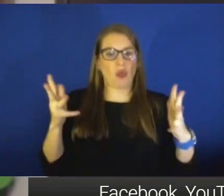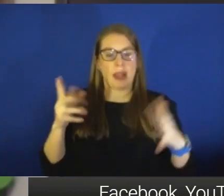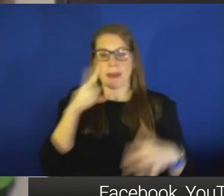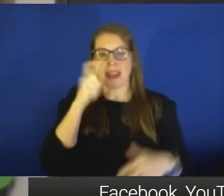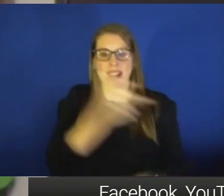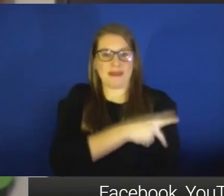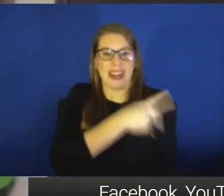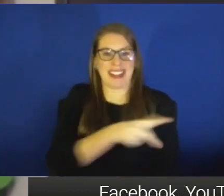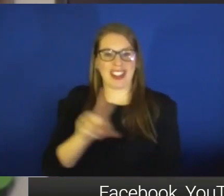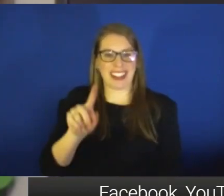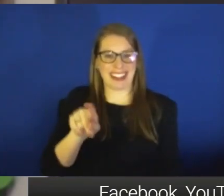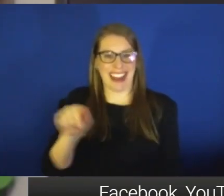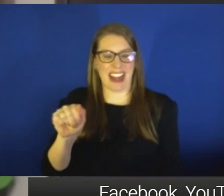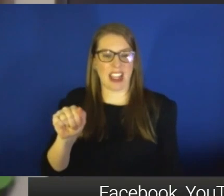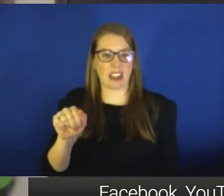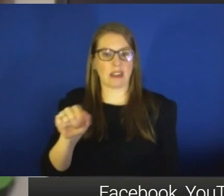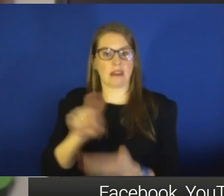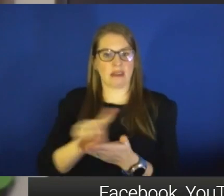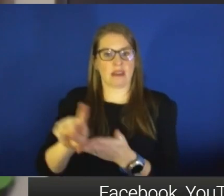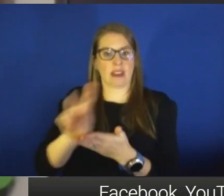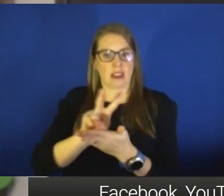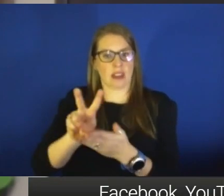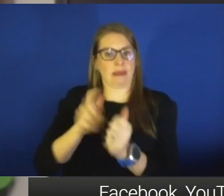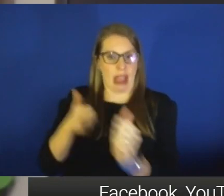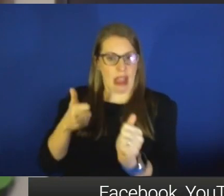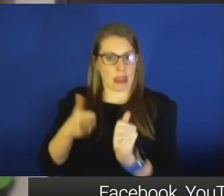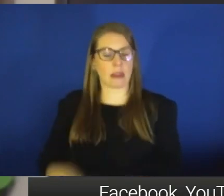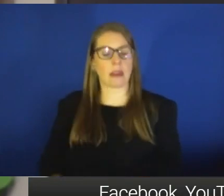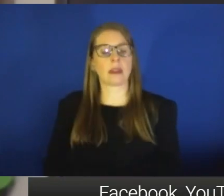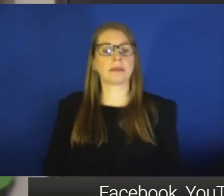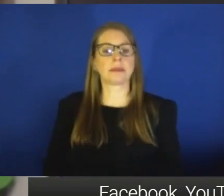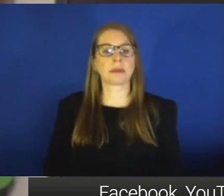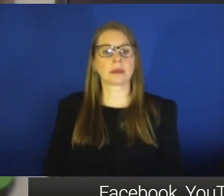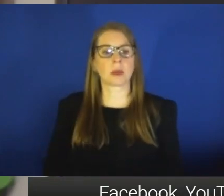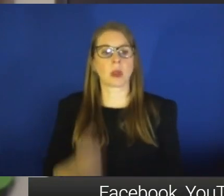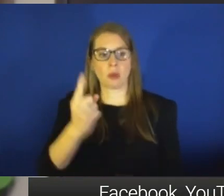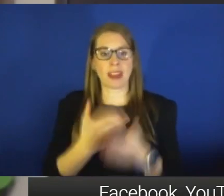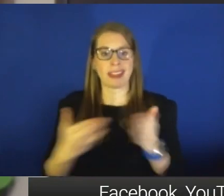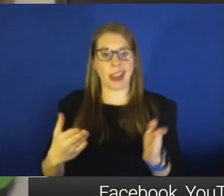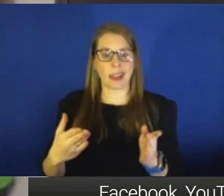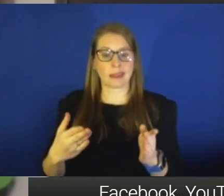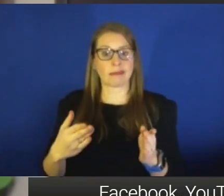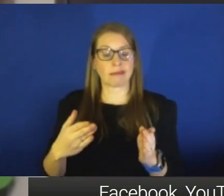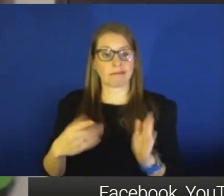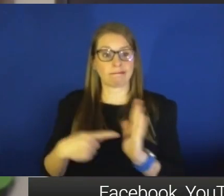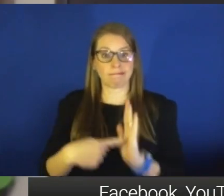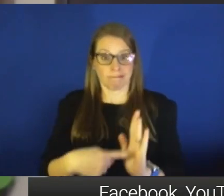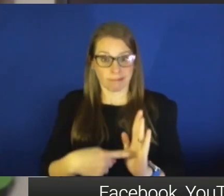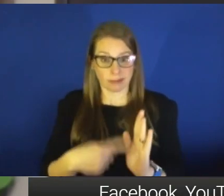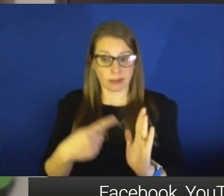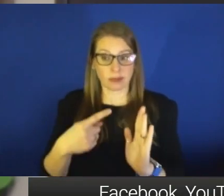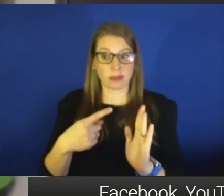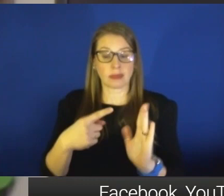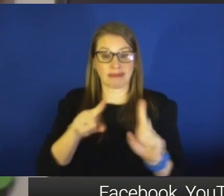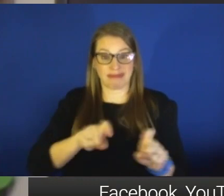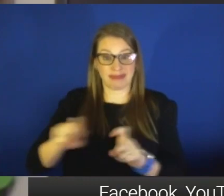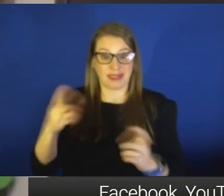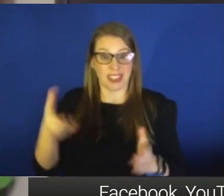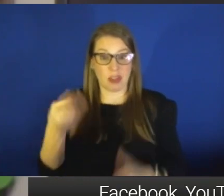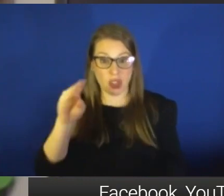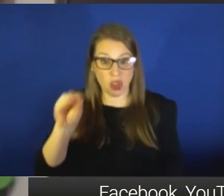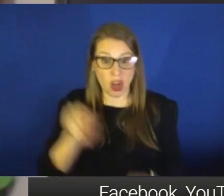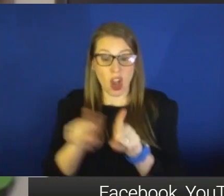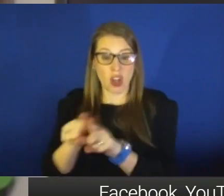data is always several weeks behind. One thing I can point out, we do all the sequencing in Missouri as well as for all of the